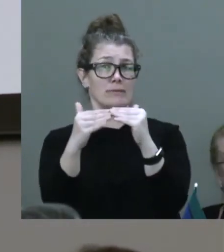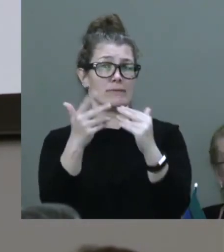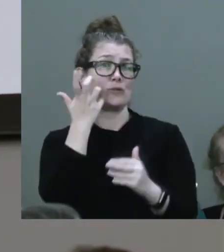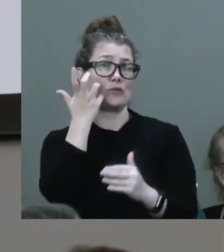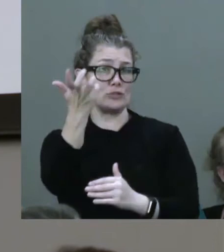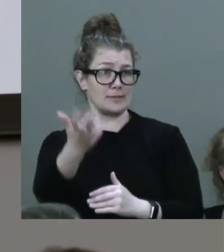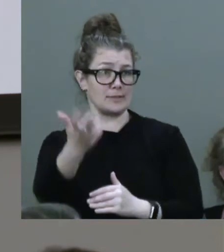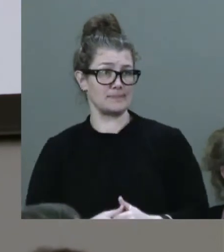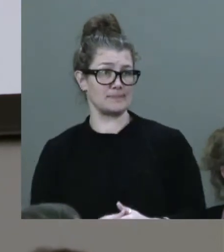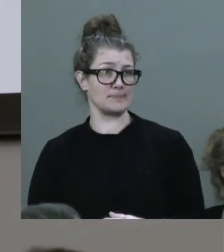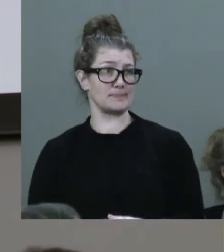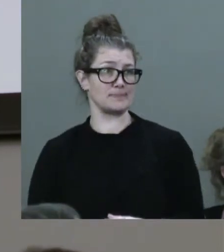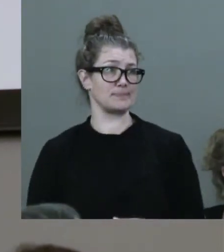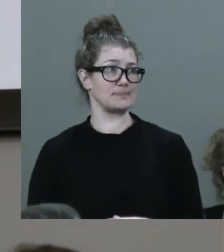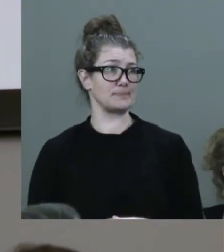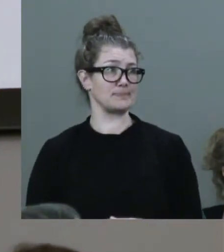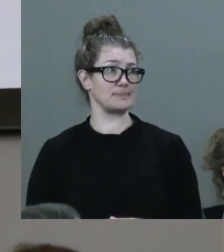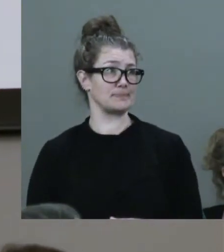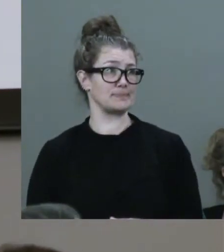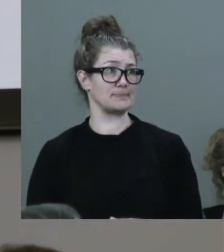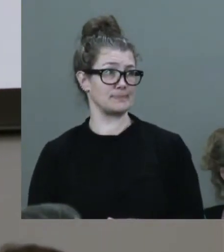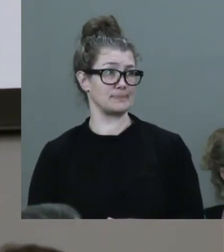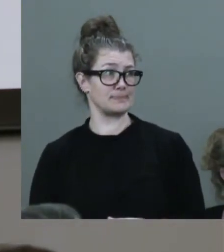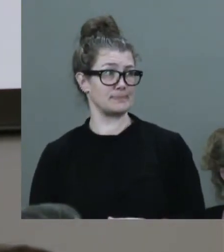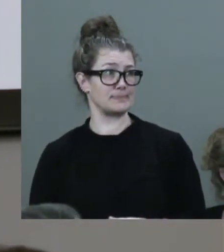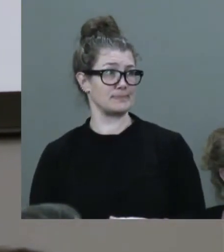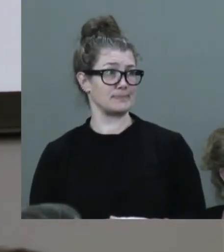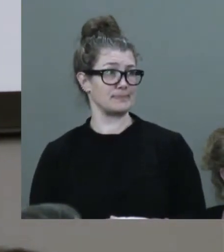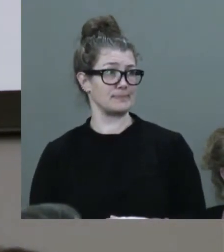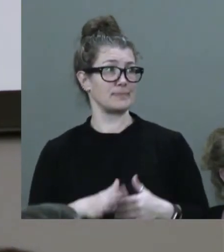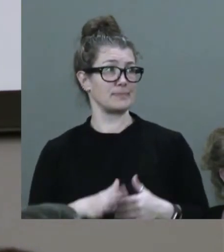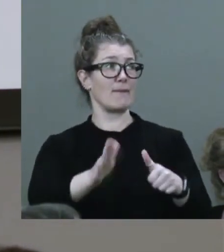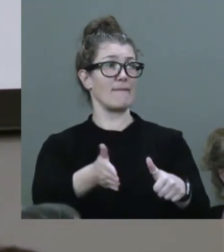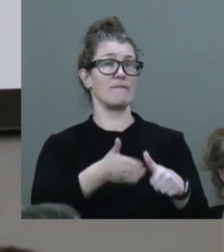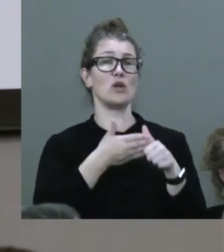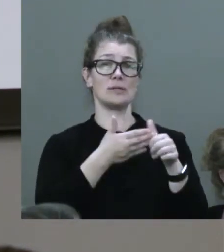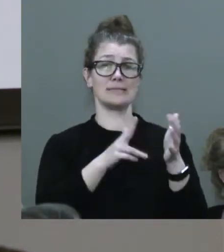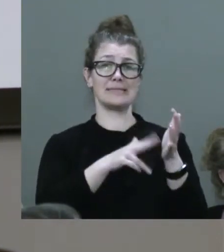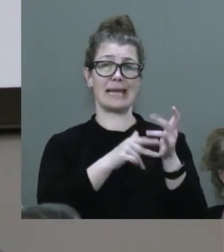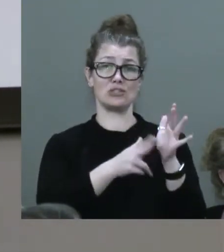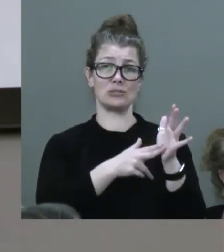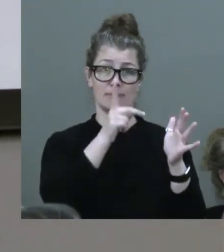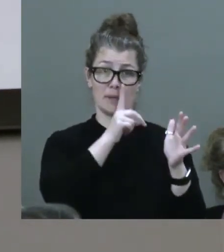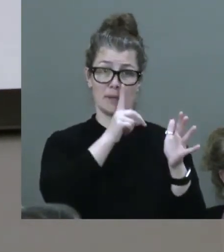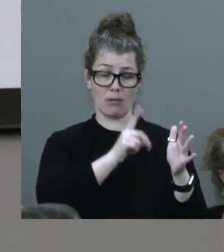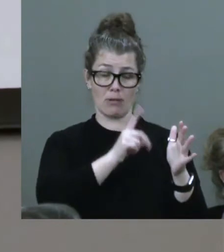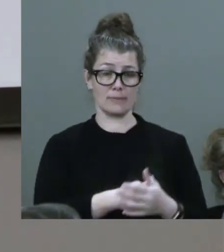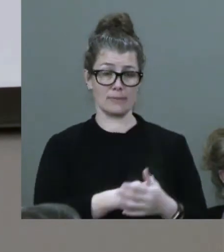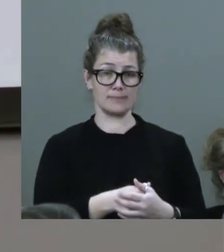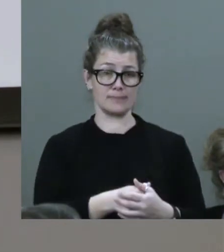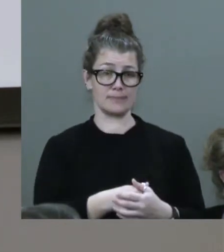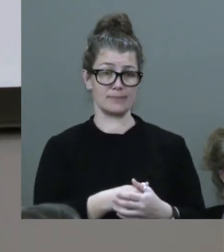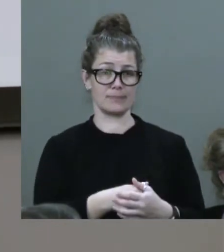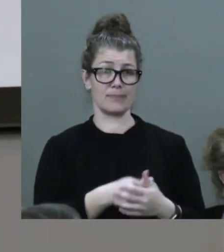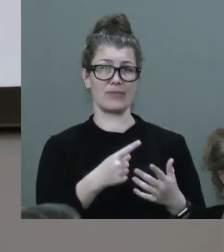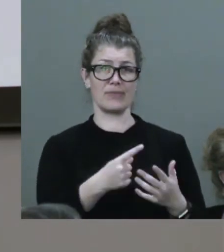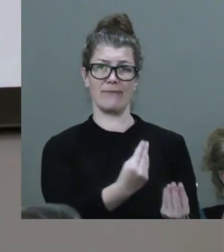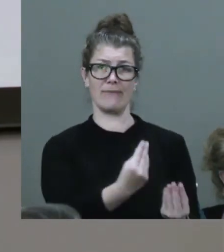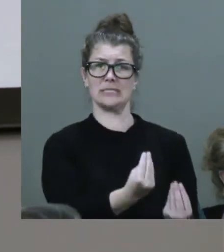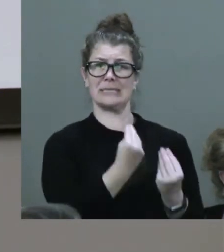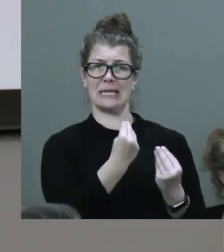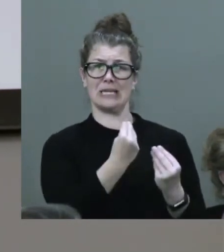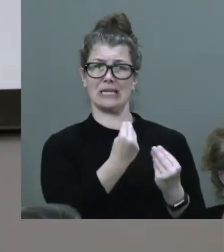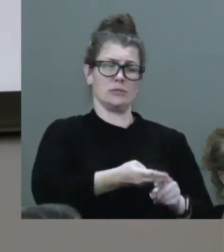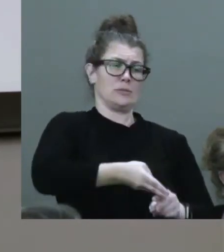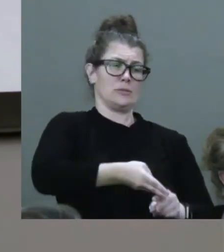Now as First Nations people have so wisely taught us over